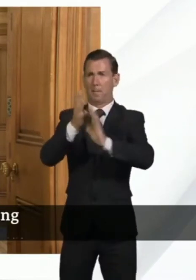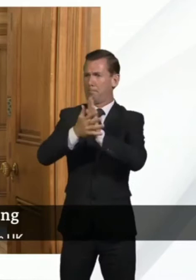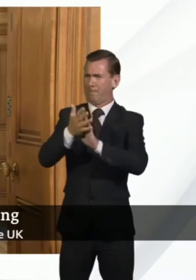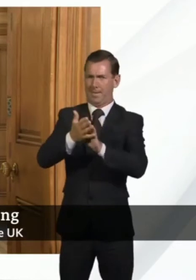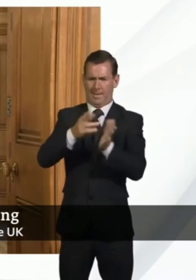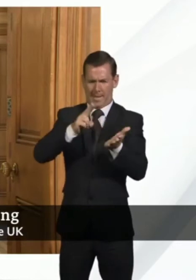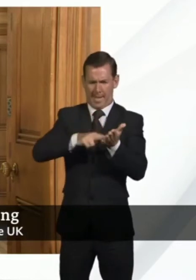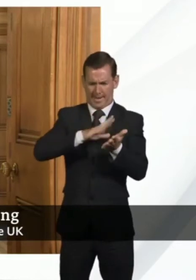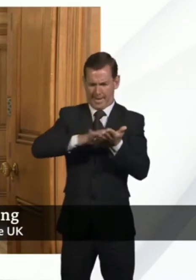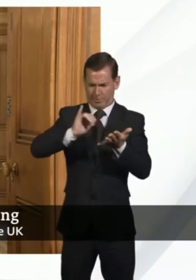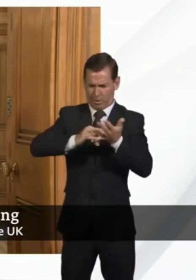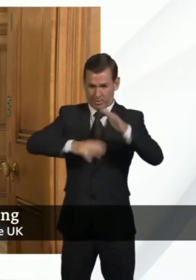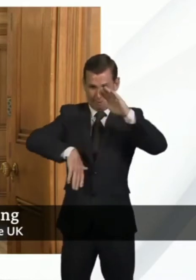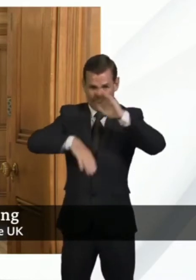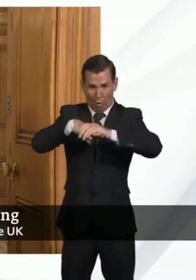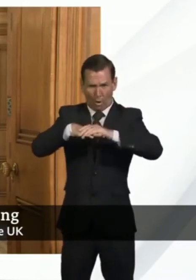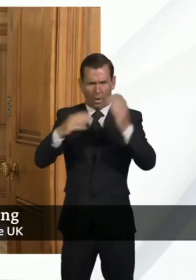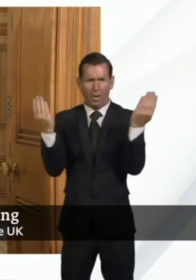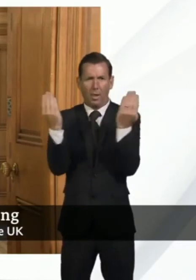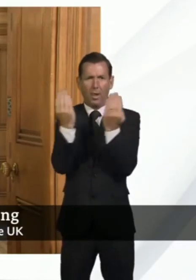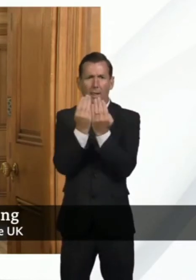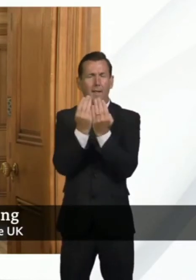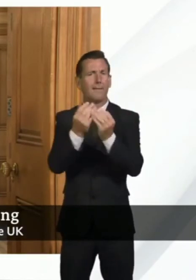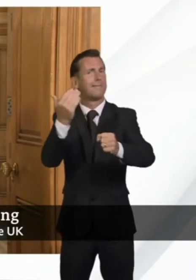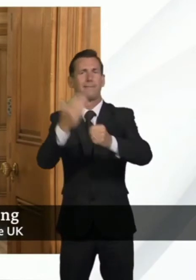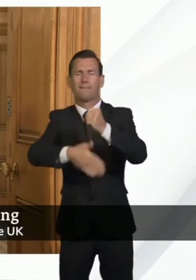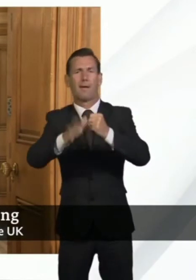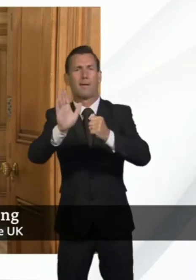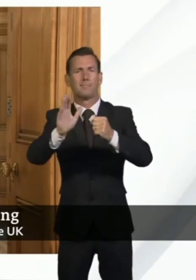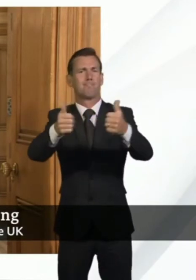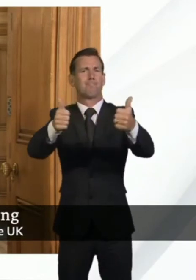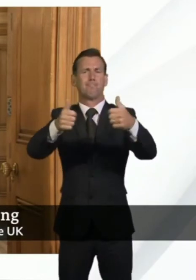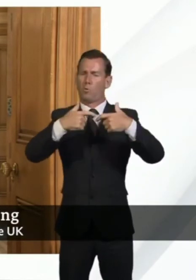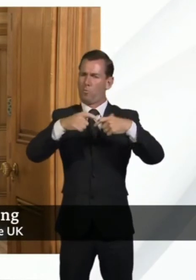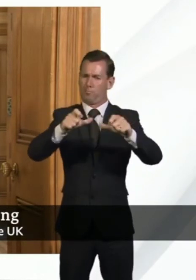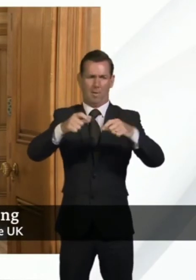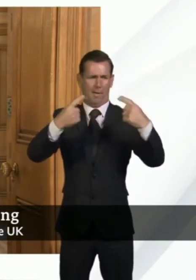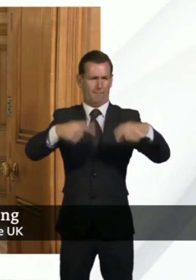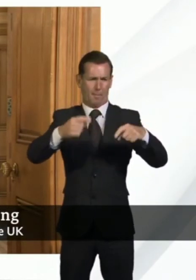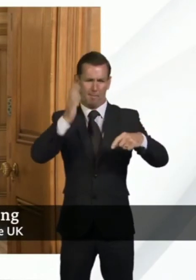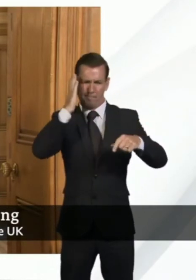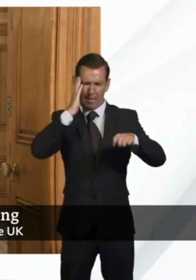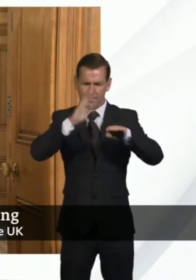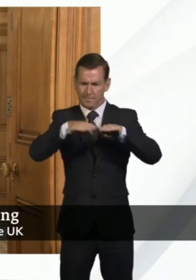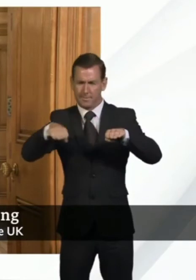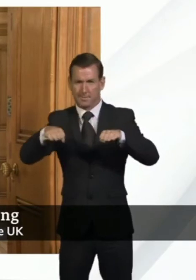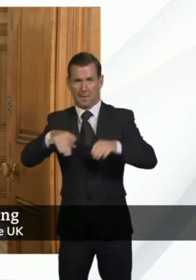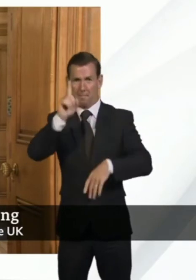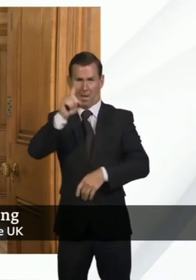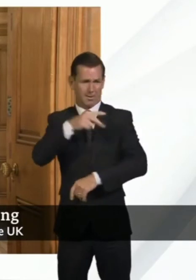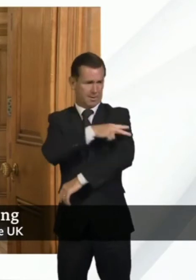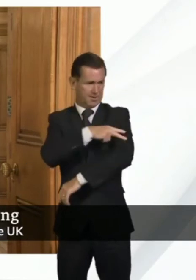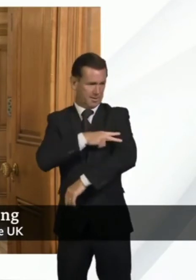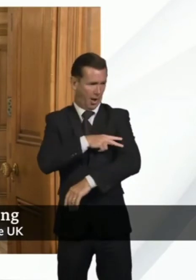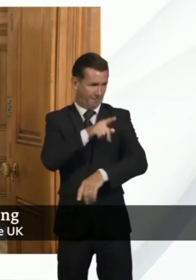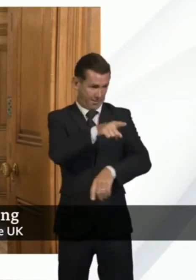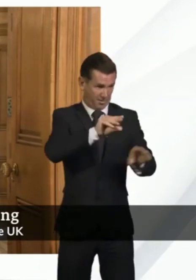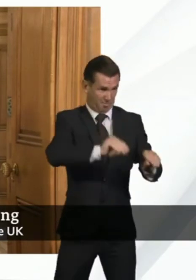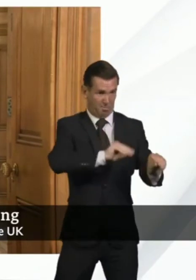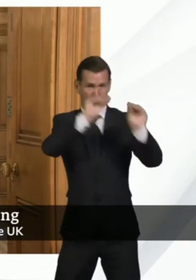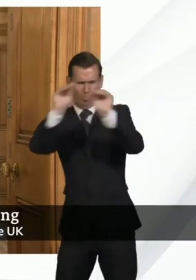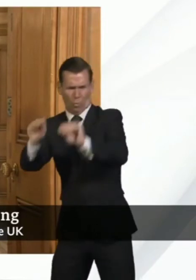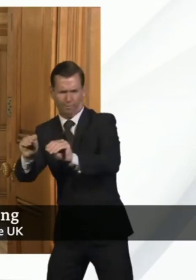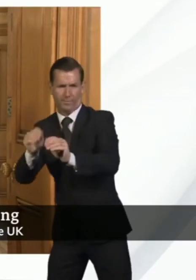overwhelmed. But clearly, in moving that capacity to the front line to deal with coronavirus, it has had knock-on consequences elsewhere.